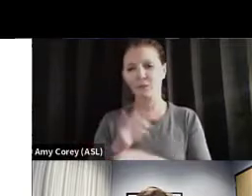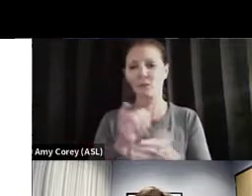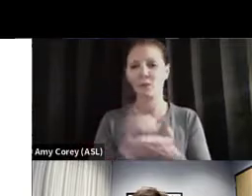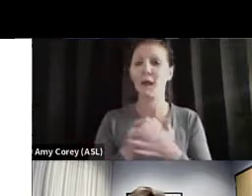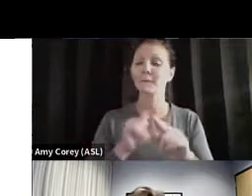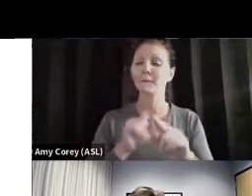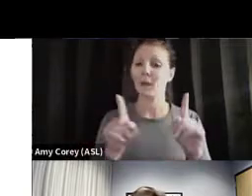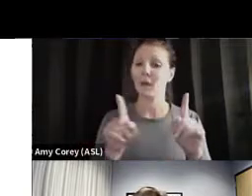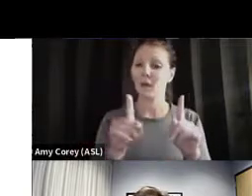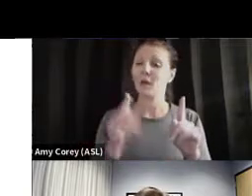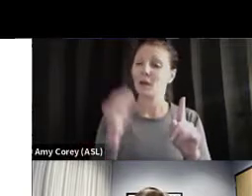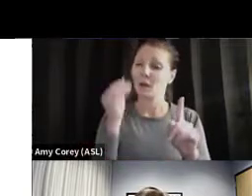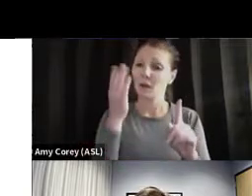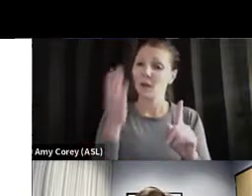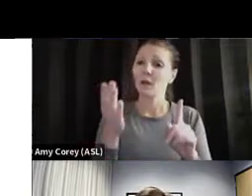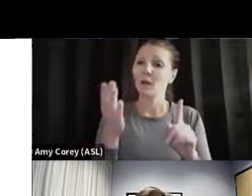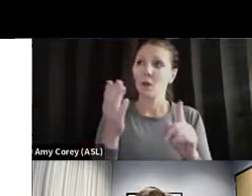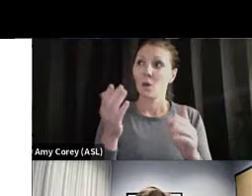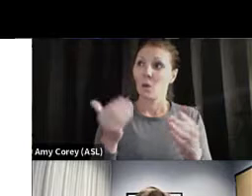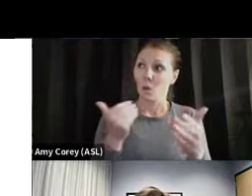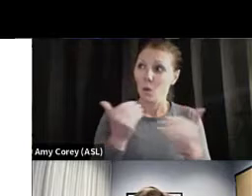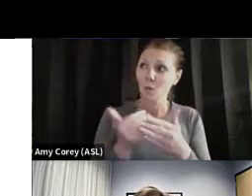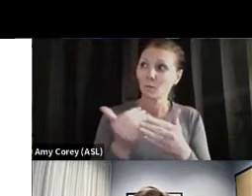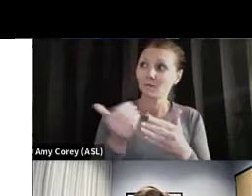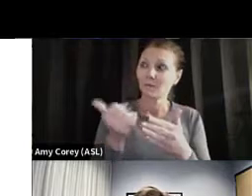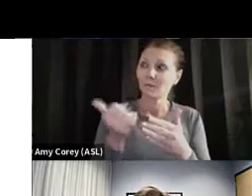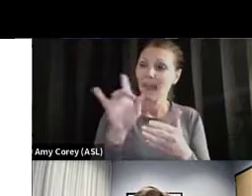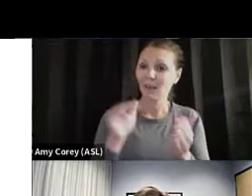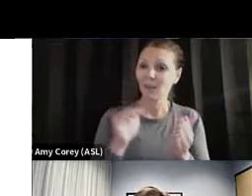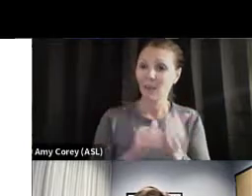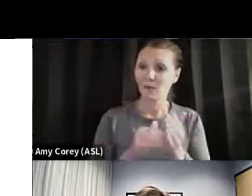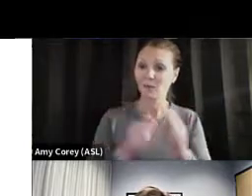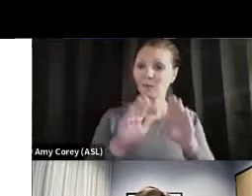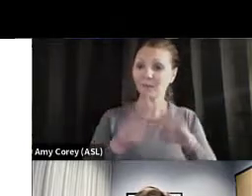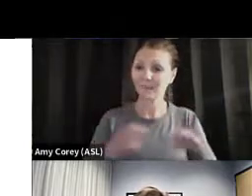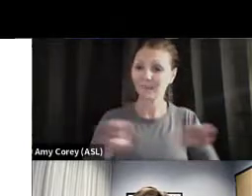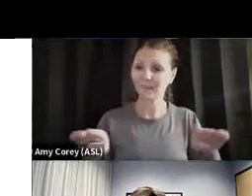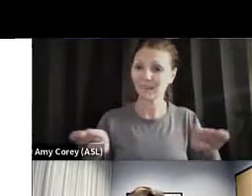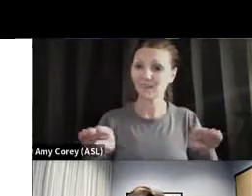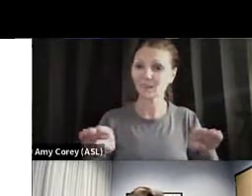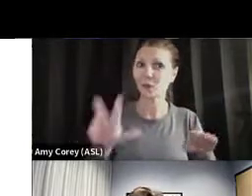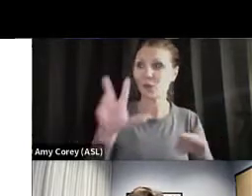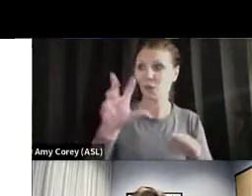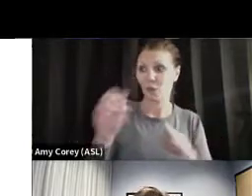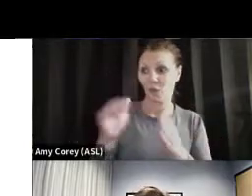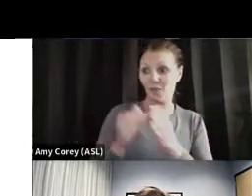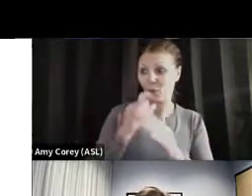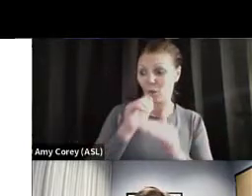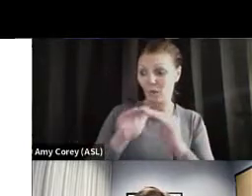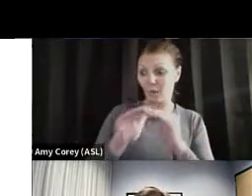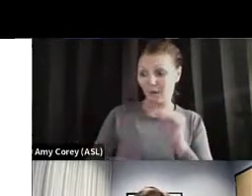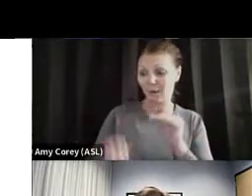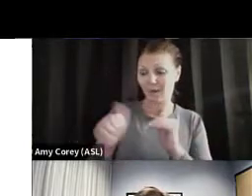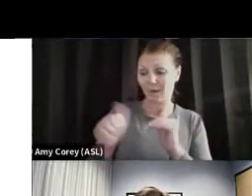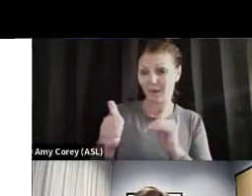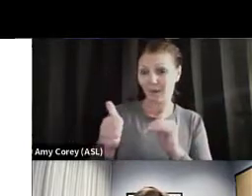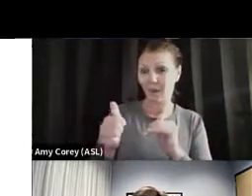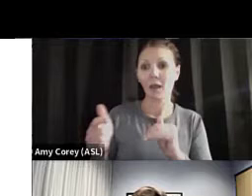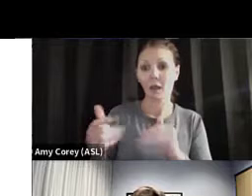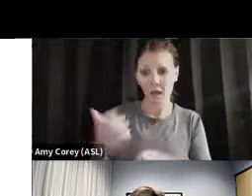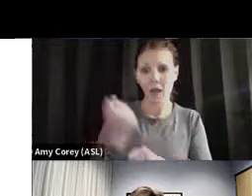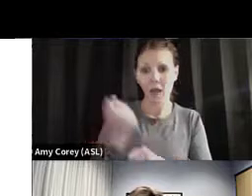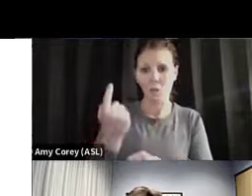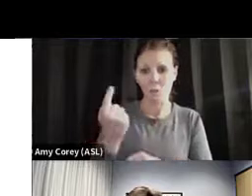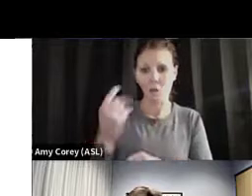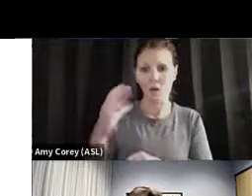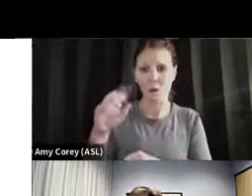80,000 kids and 30,000 under the age of 10 who have gotten COVID-19, and this is important as